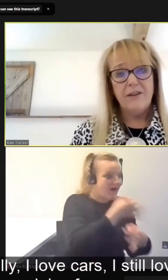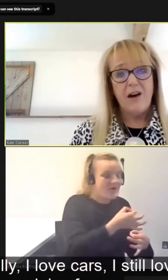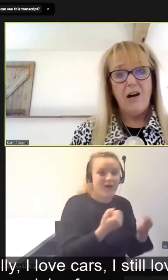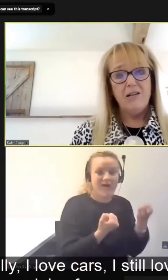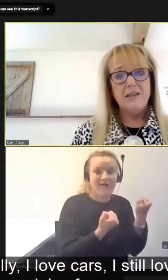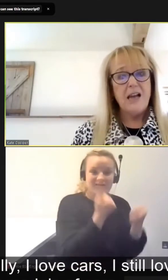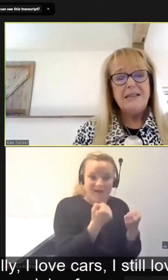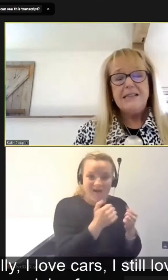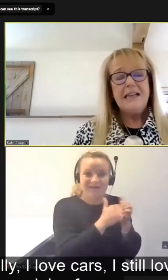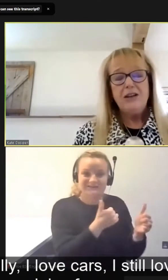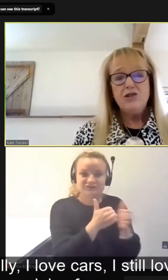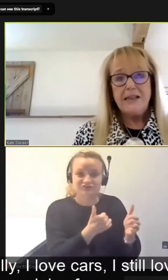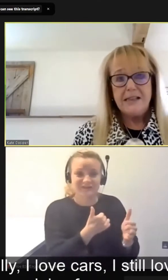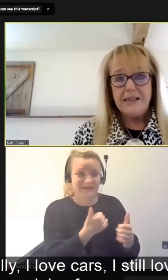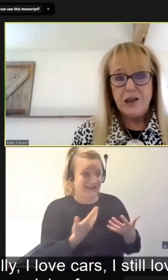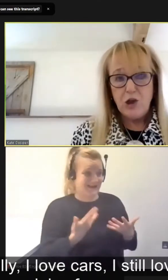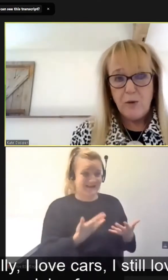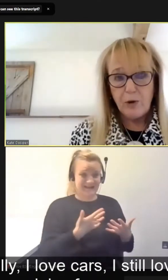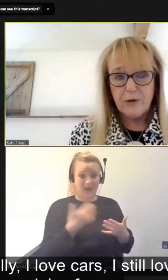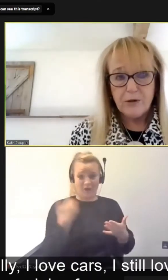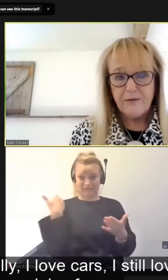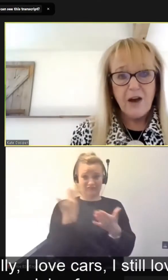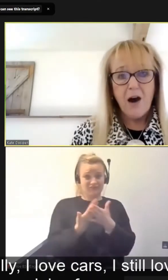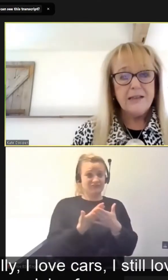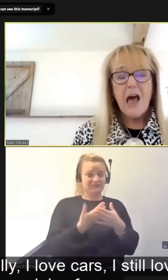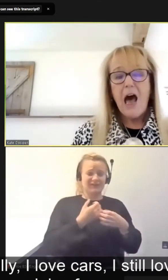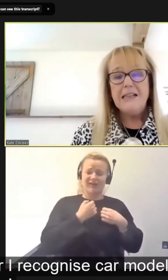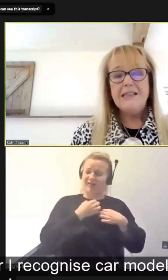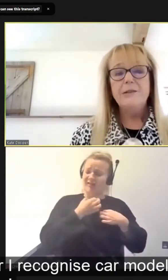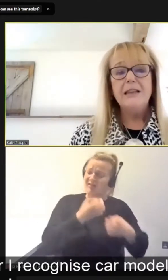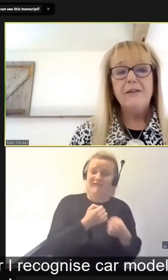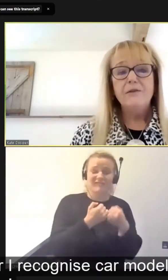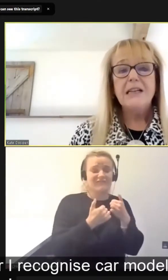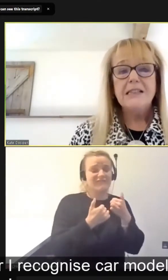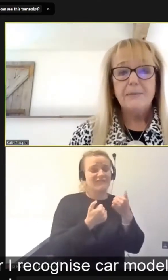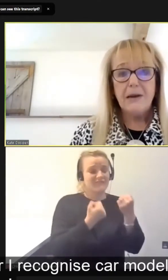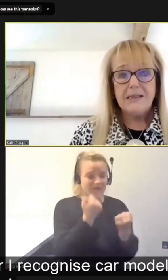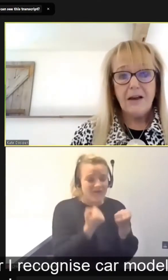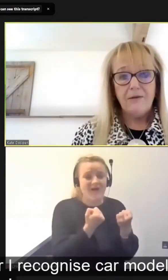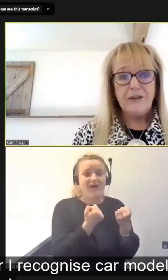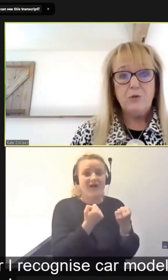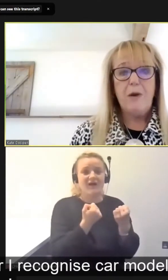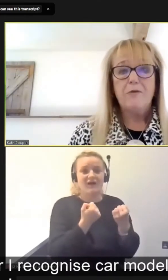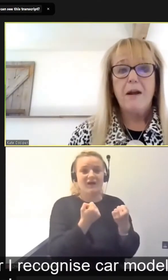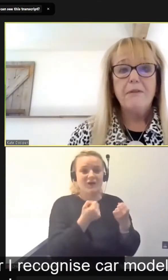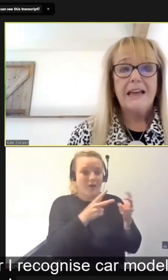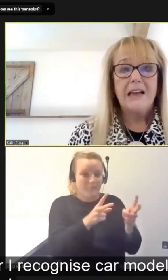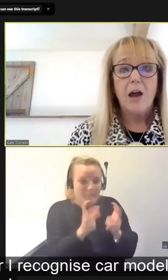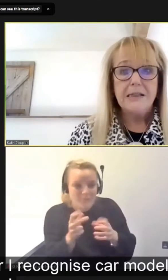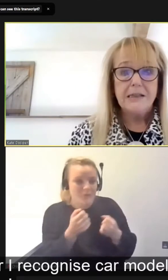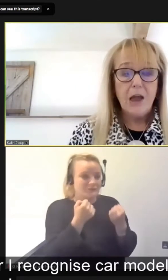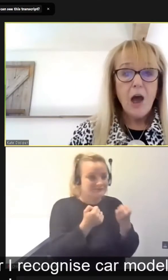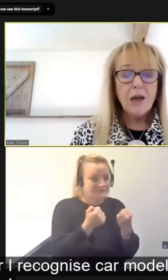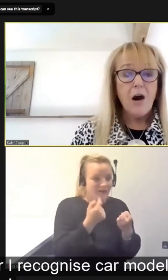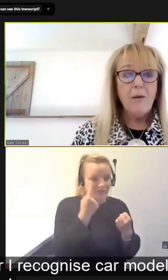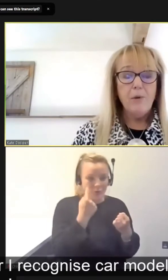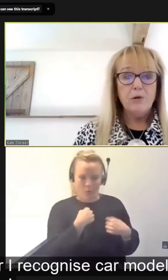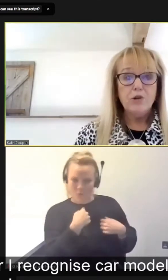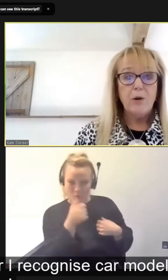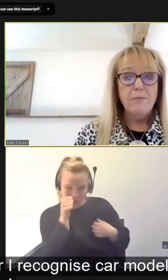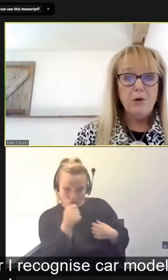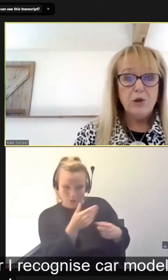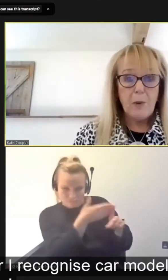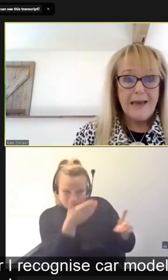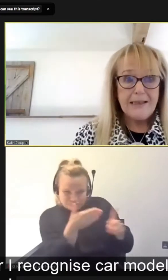still love cars. I'm still interested in new models of cars. I still love testing myself as whether I recognize car